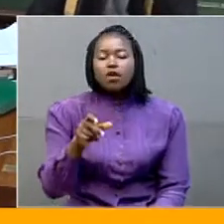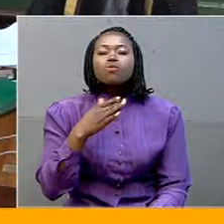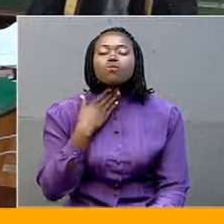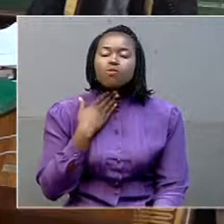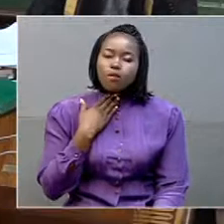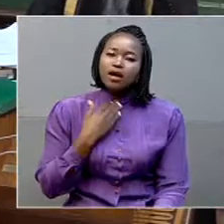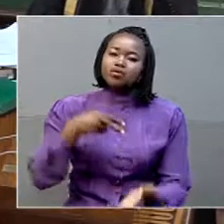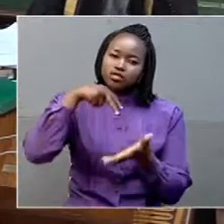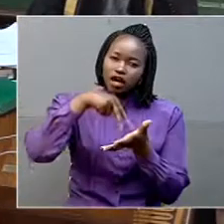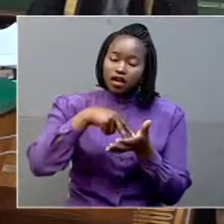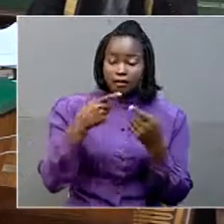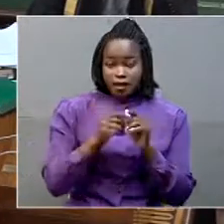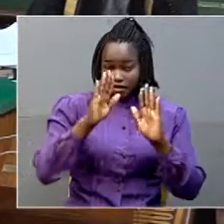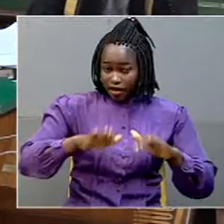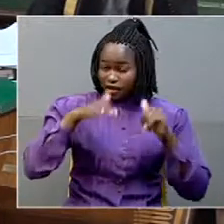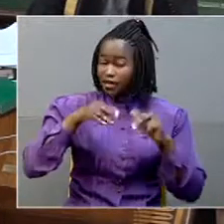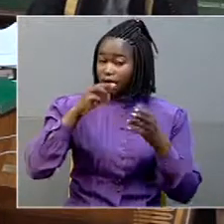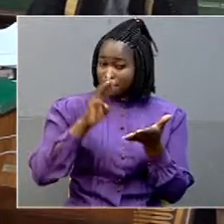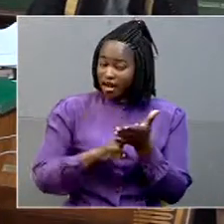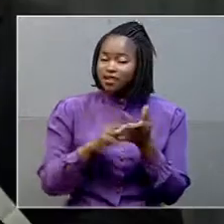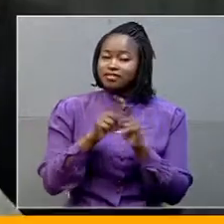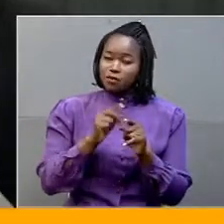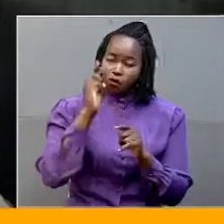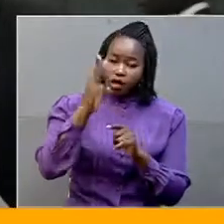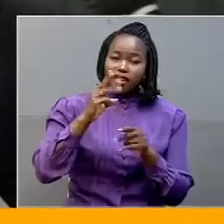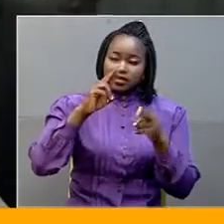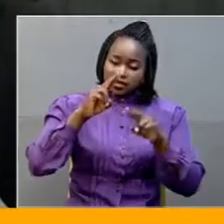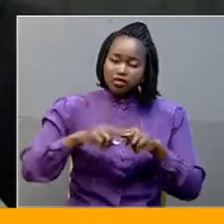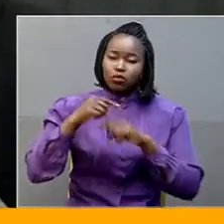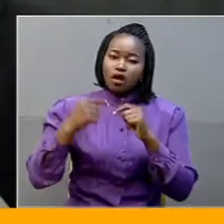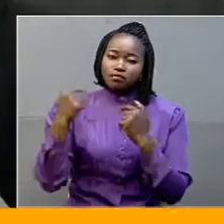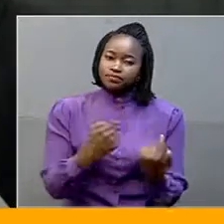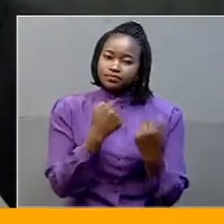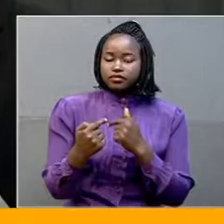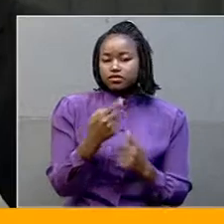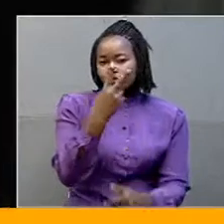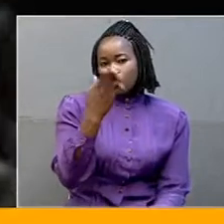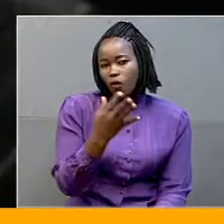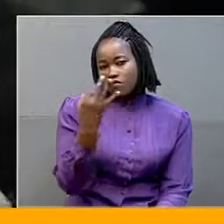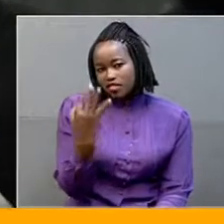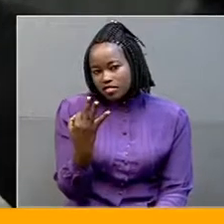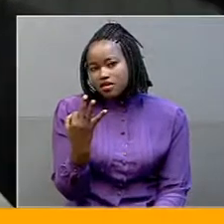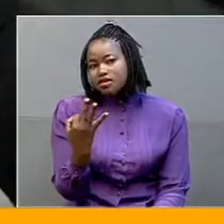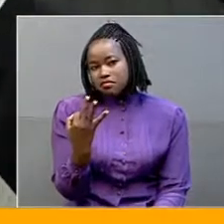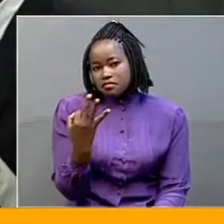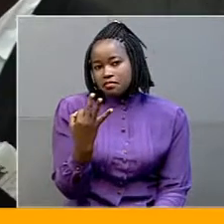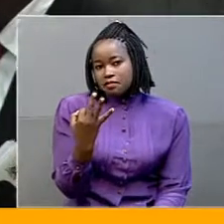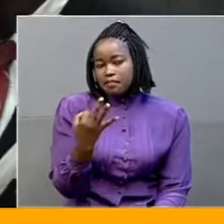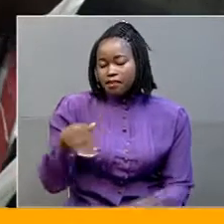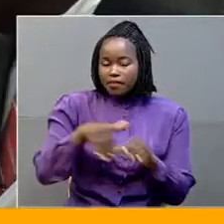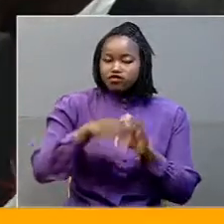Parliament will sit on Monday to debate the bill. Two-thirds majority of members of Parliament are required to pass the bill.